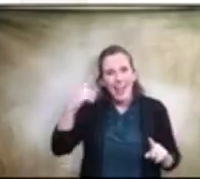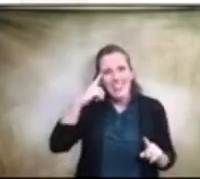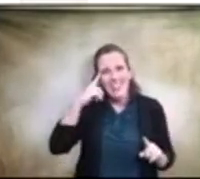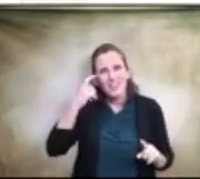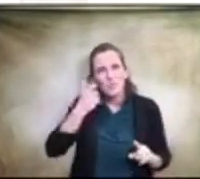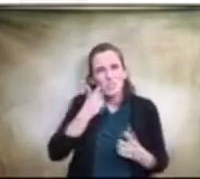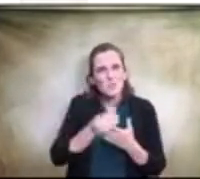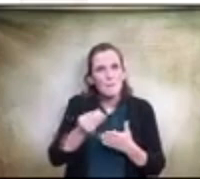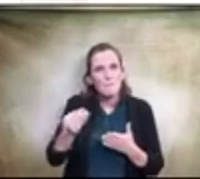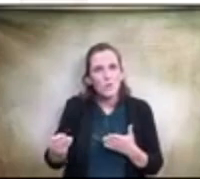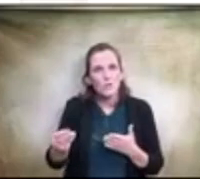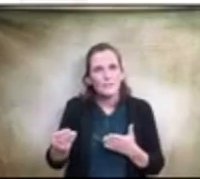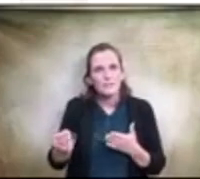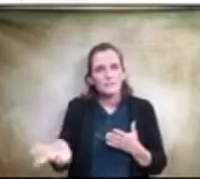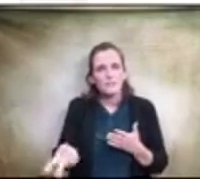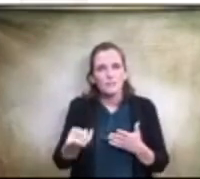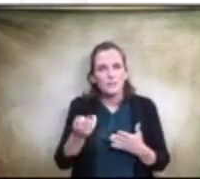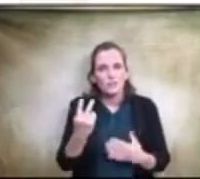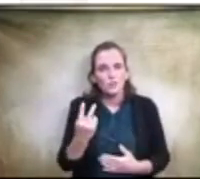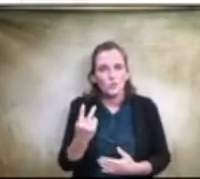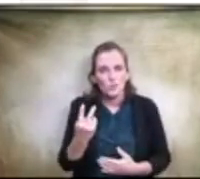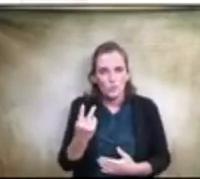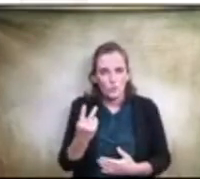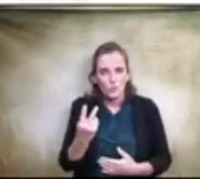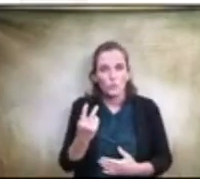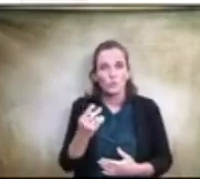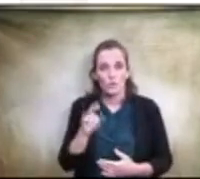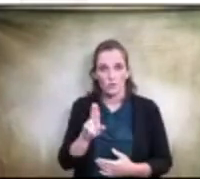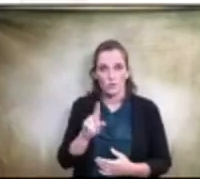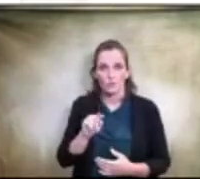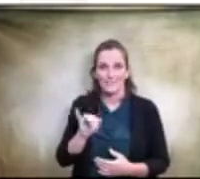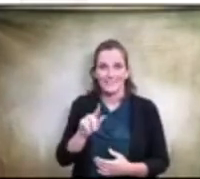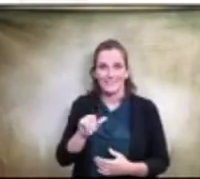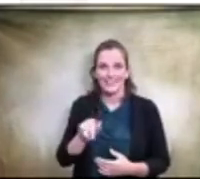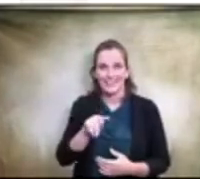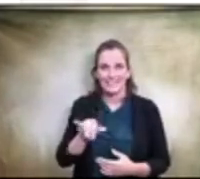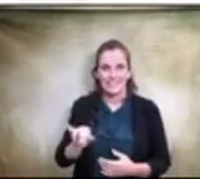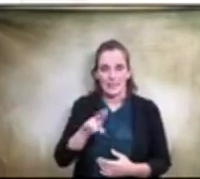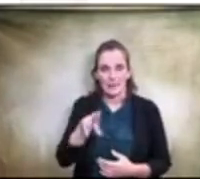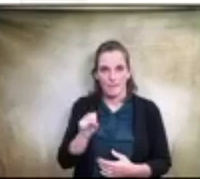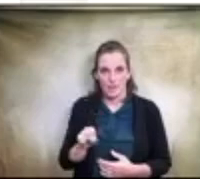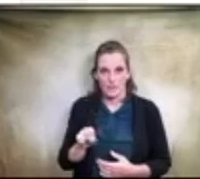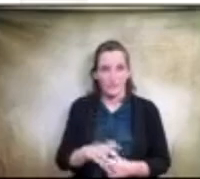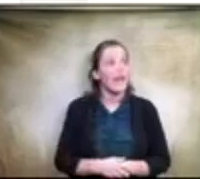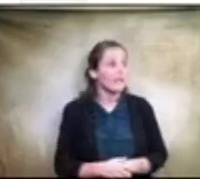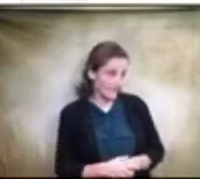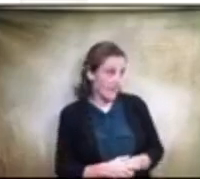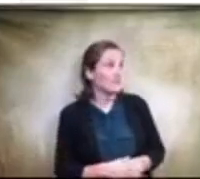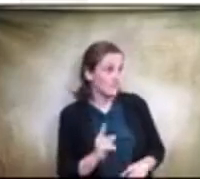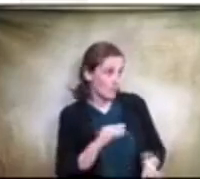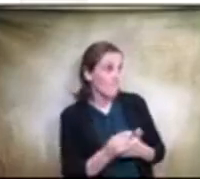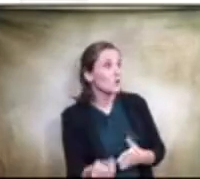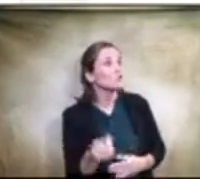two uh are they like utility buses yes we purchased two um what